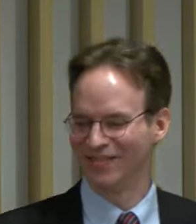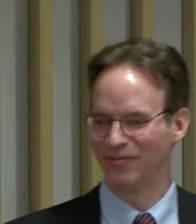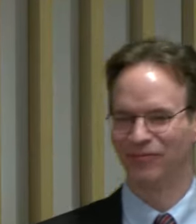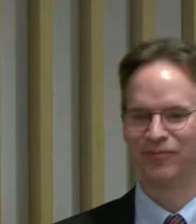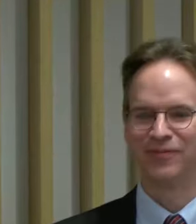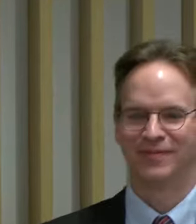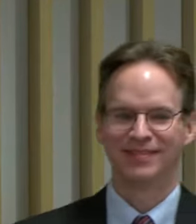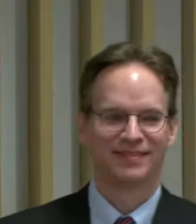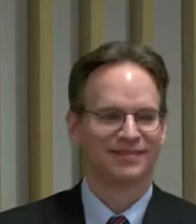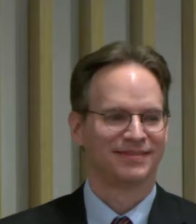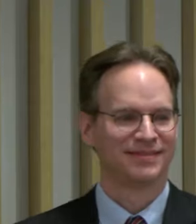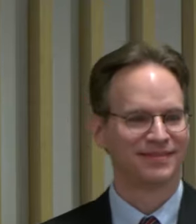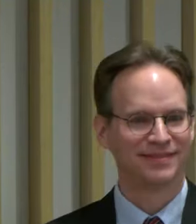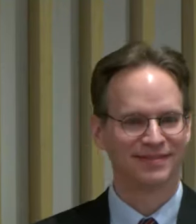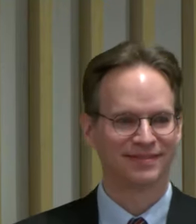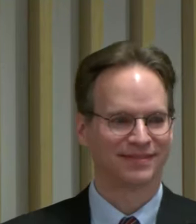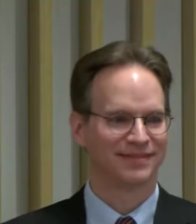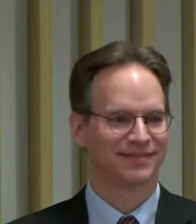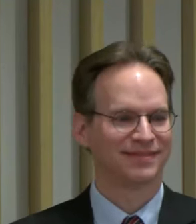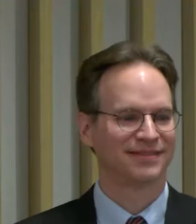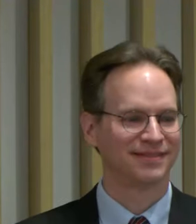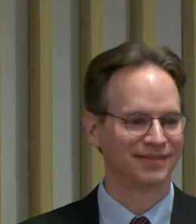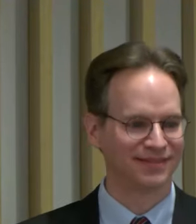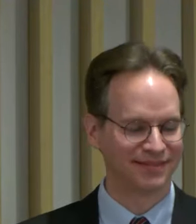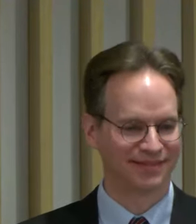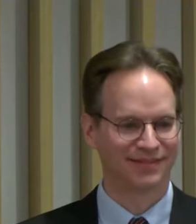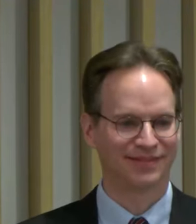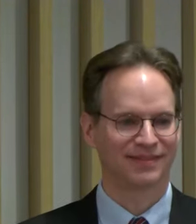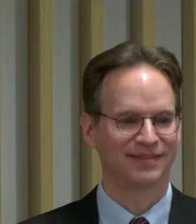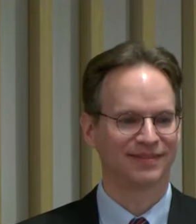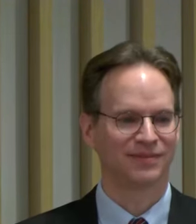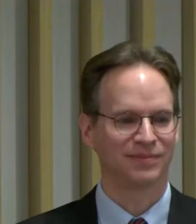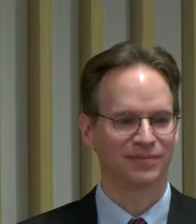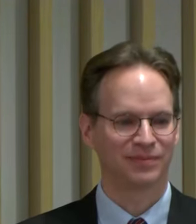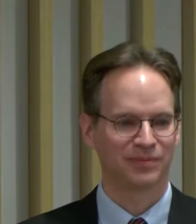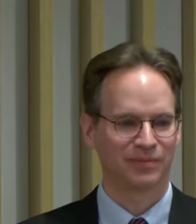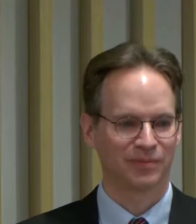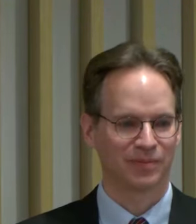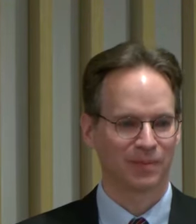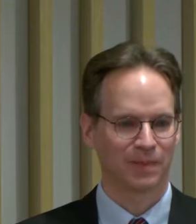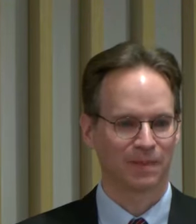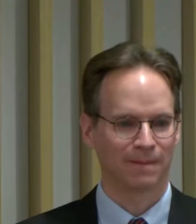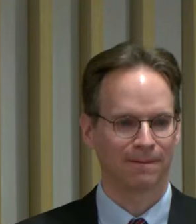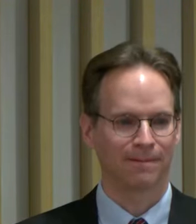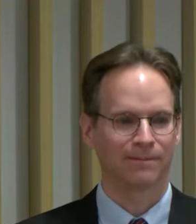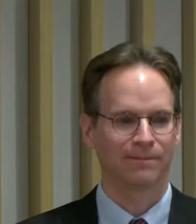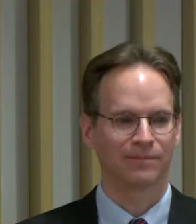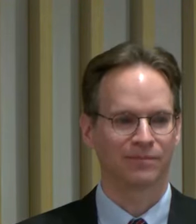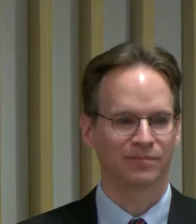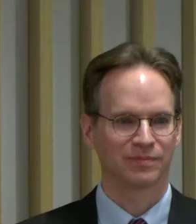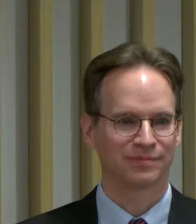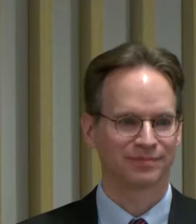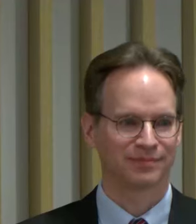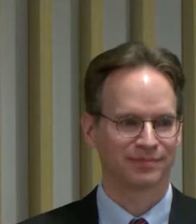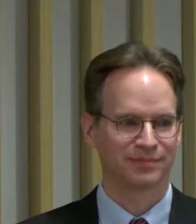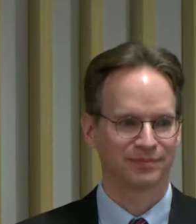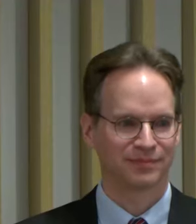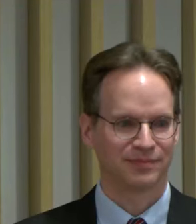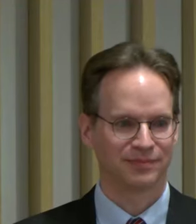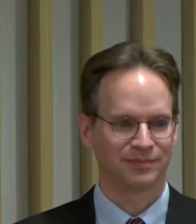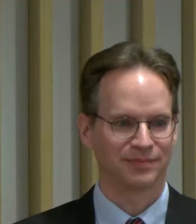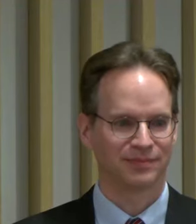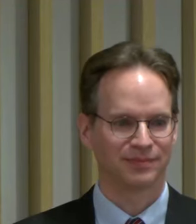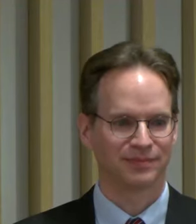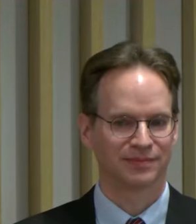So bottom line cuts haven't changed from the draft report in order. There are several things that were added as a result of ex parte presentations that were made